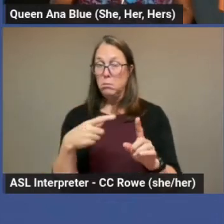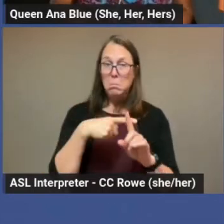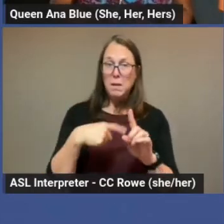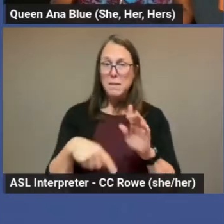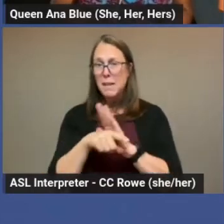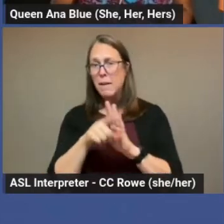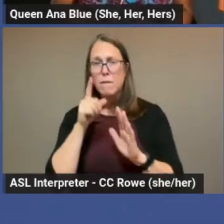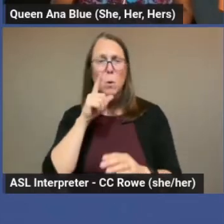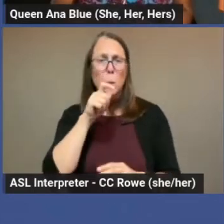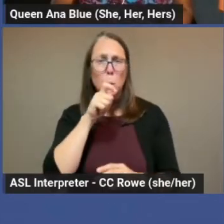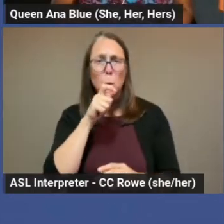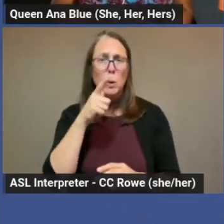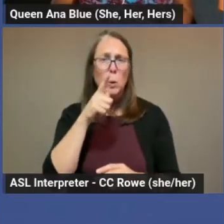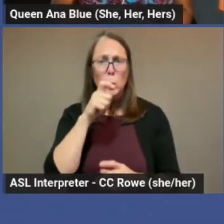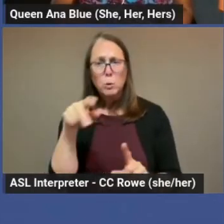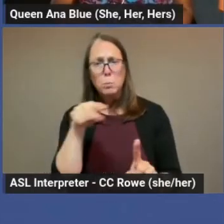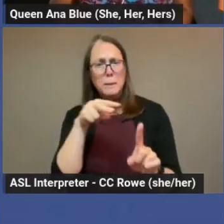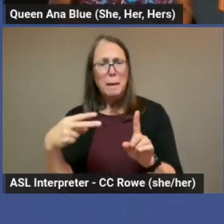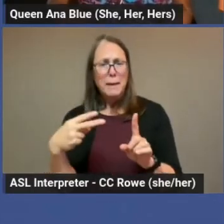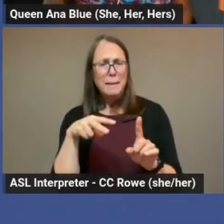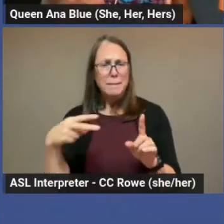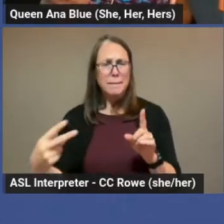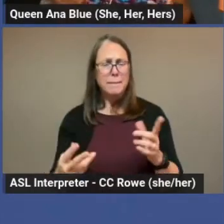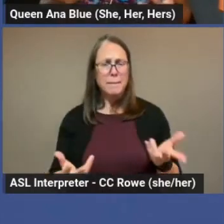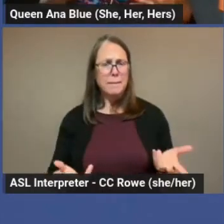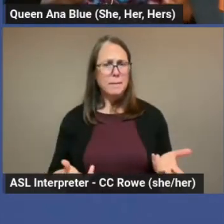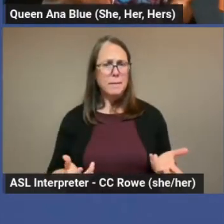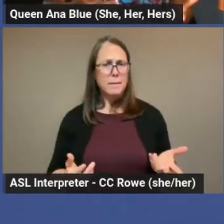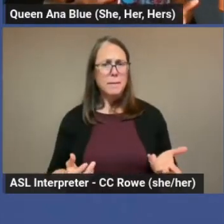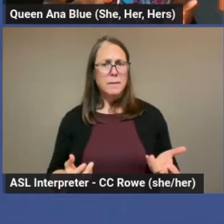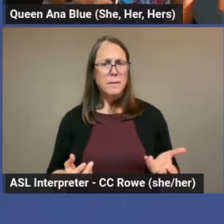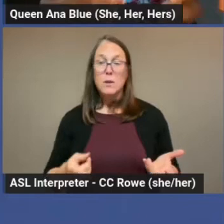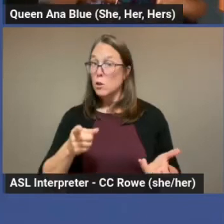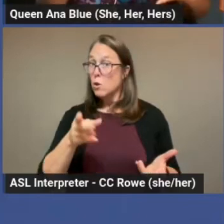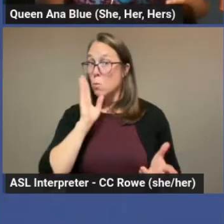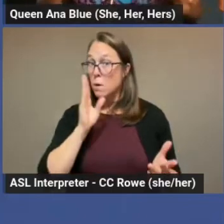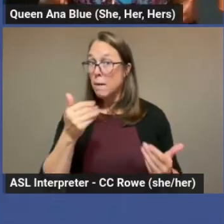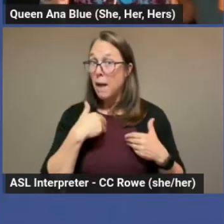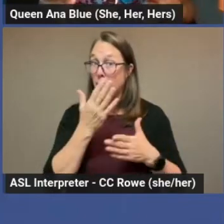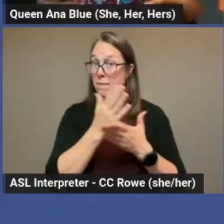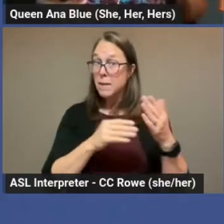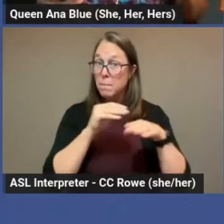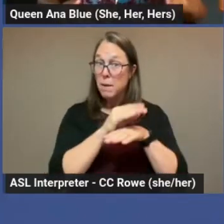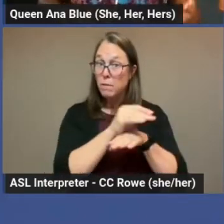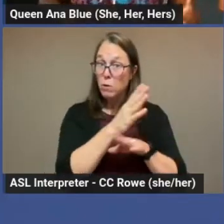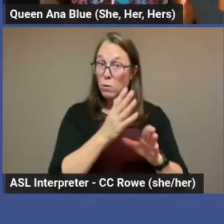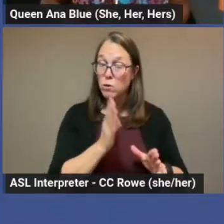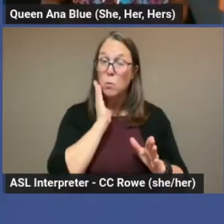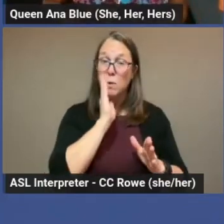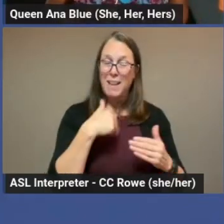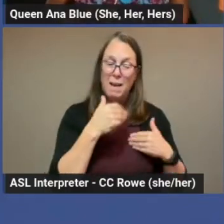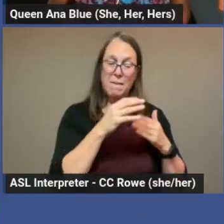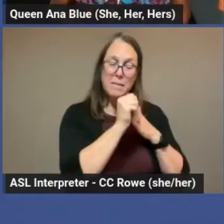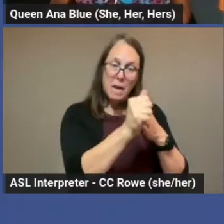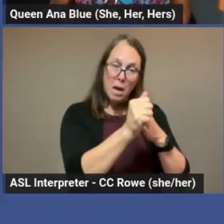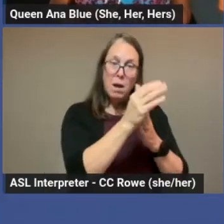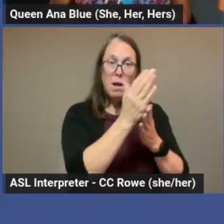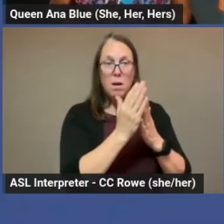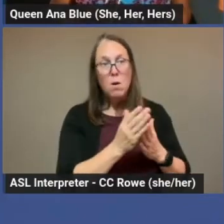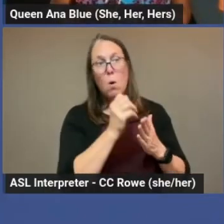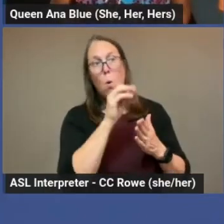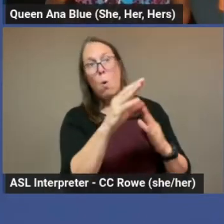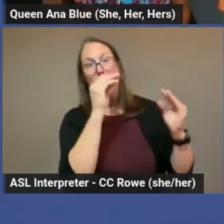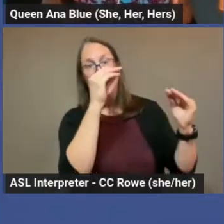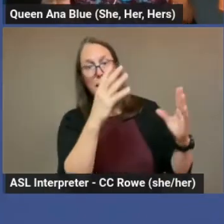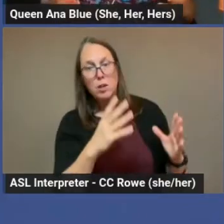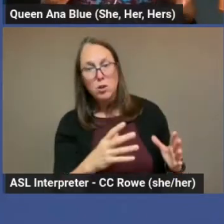You know, you'll have some influencers or leaders or teachers or concepts